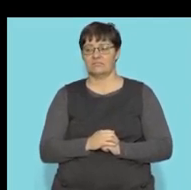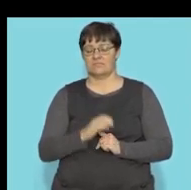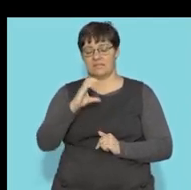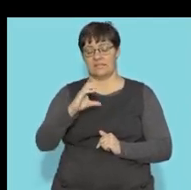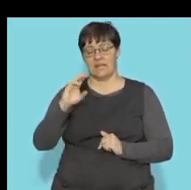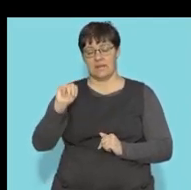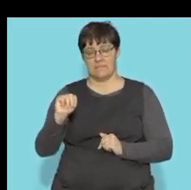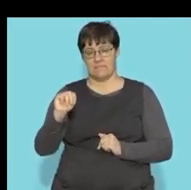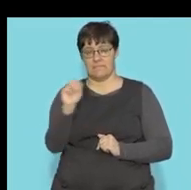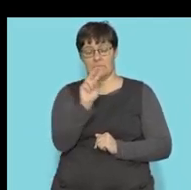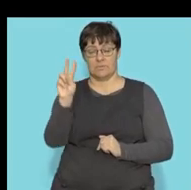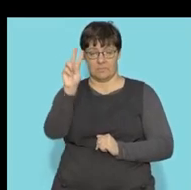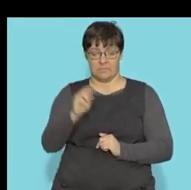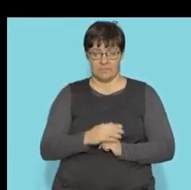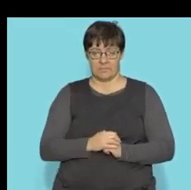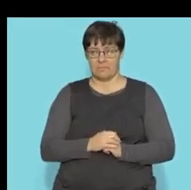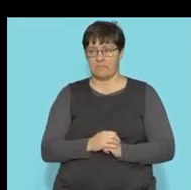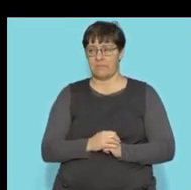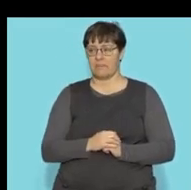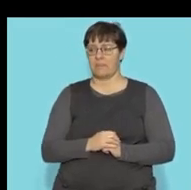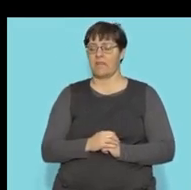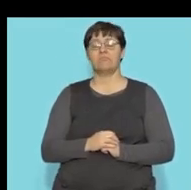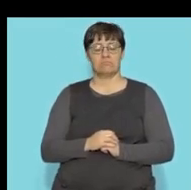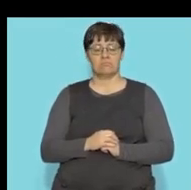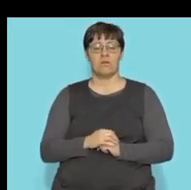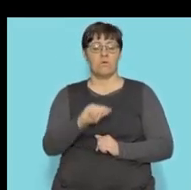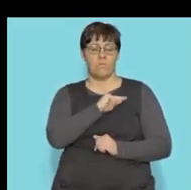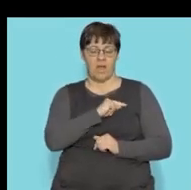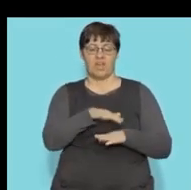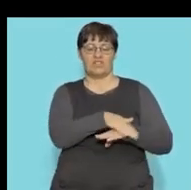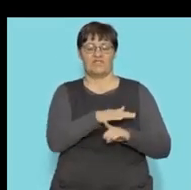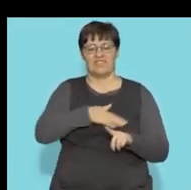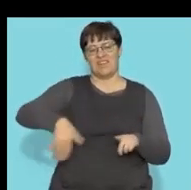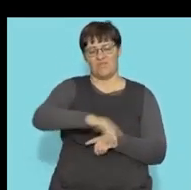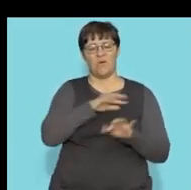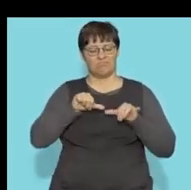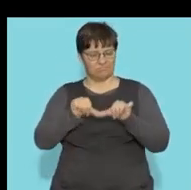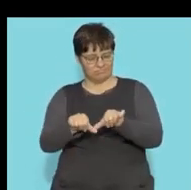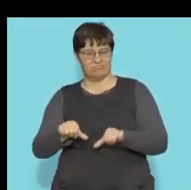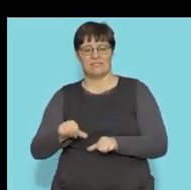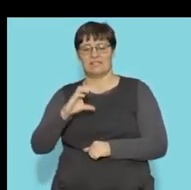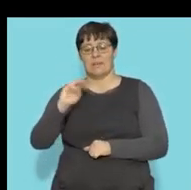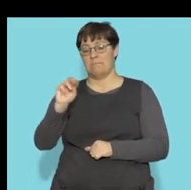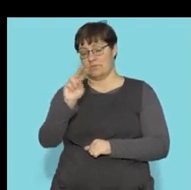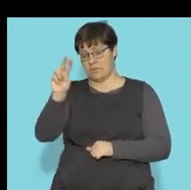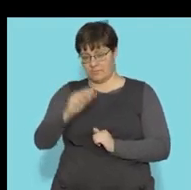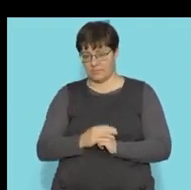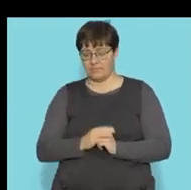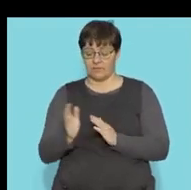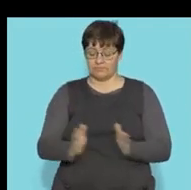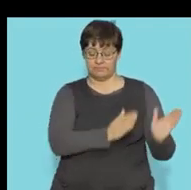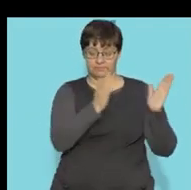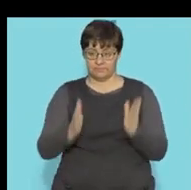1,1 centimeters squared. It remains squared because it is surface area. Now let's do the volume.